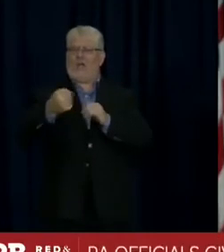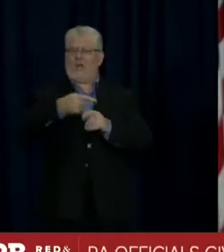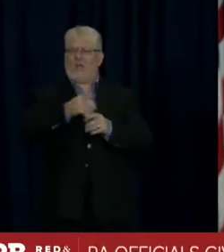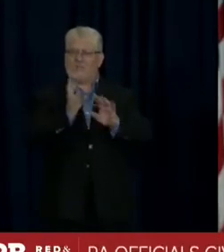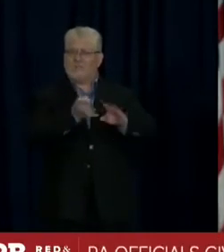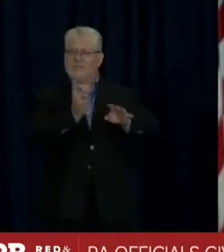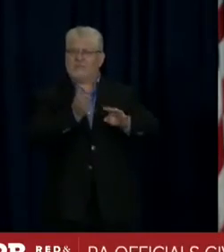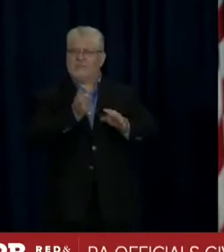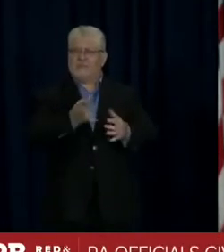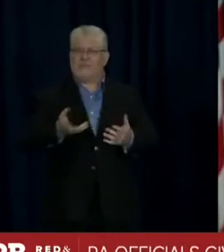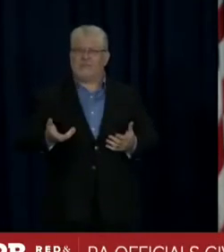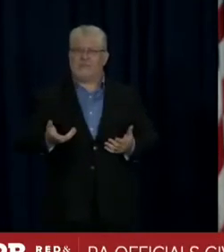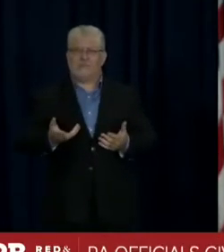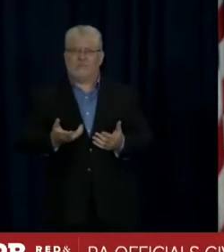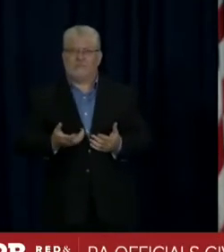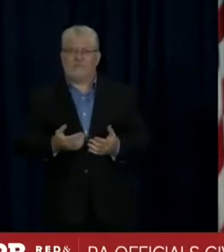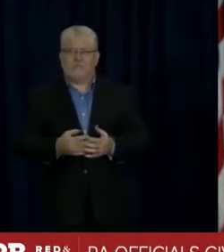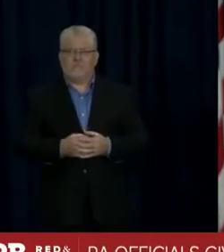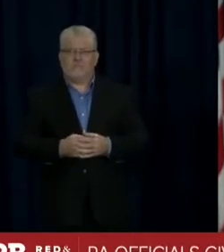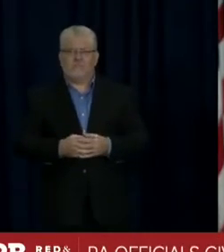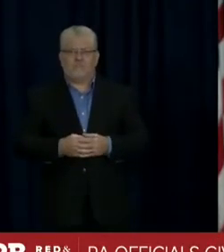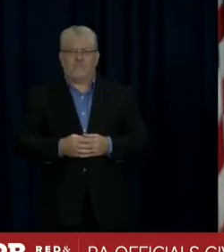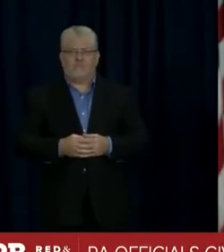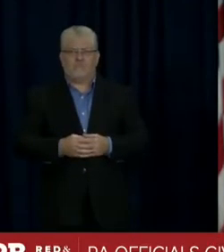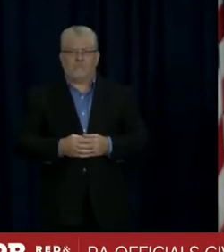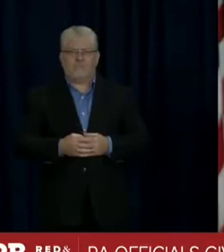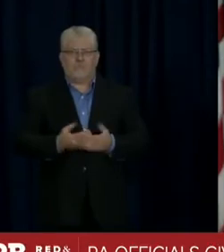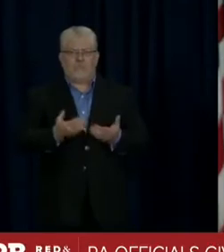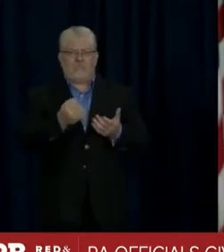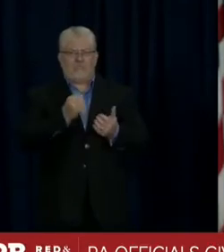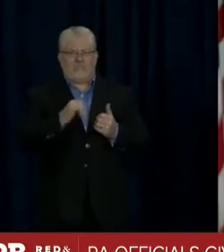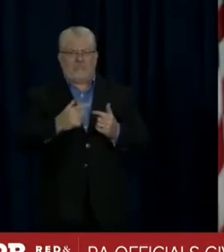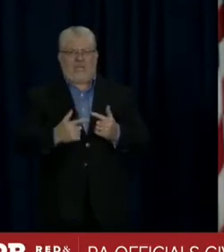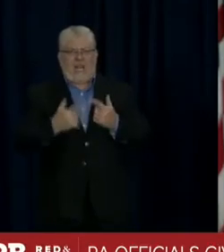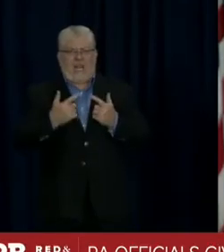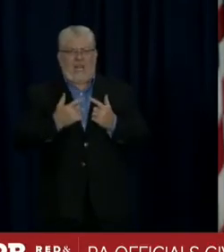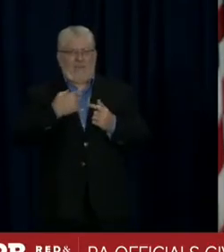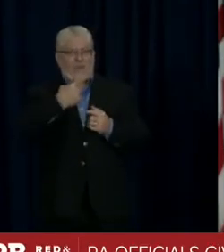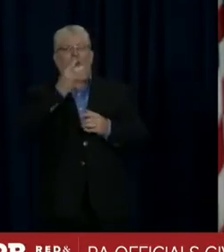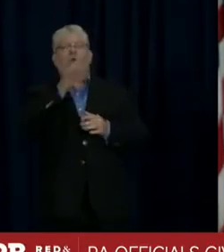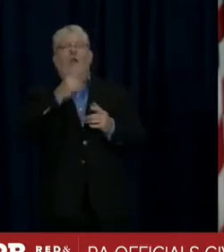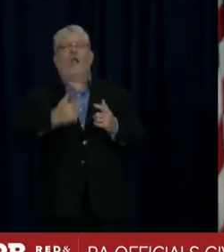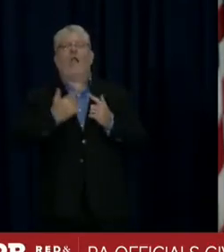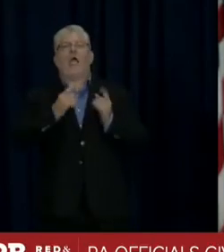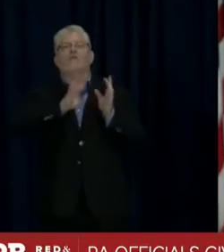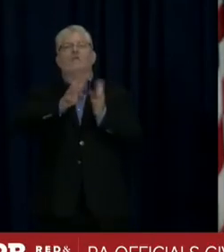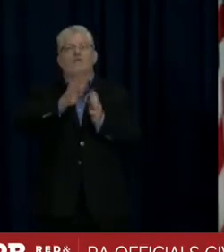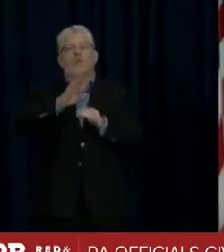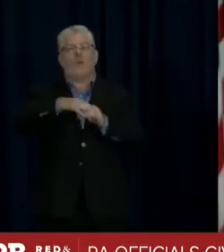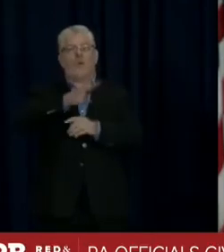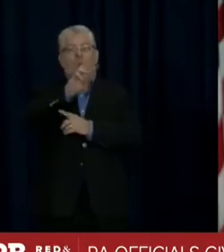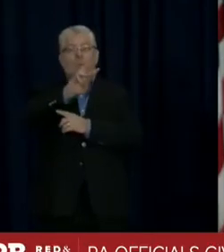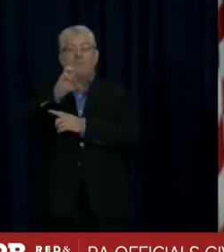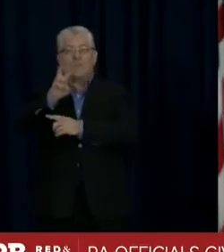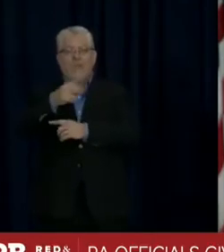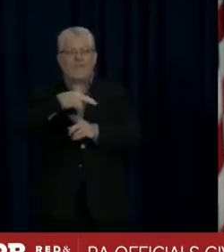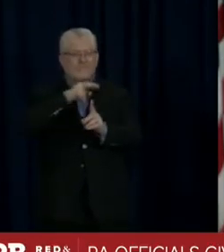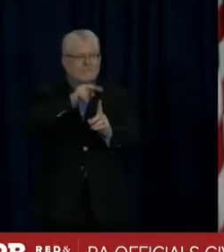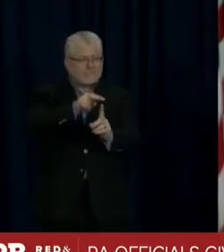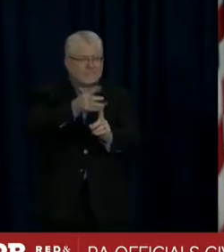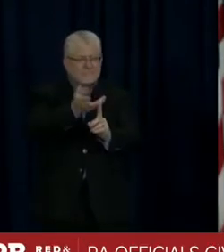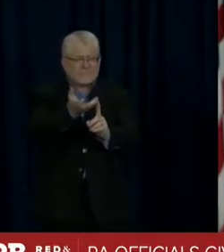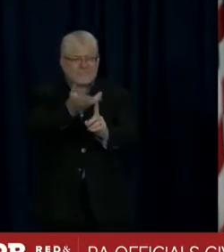being live streamed on their website, so I guess you can get it, anybody can get it anywhere in the world, so I'm not sure how the,